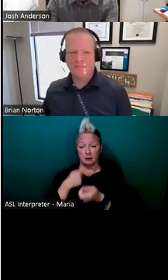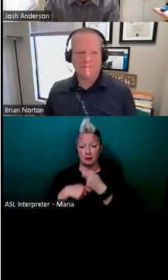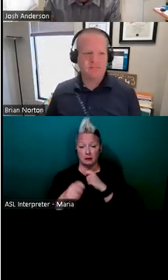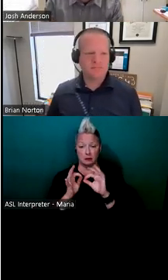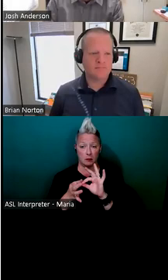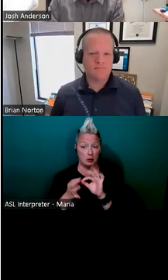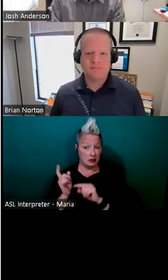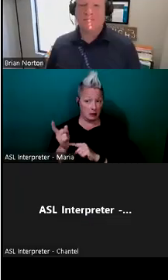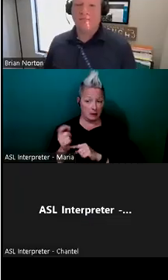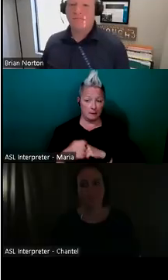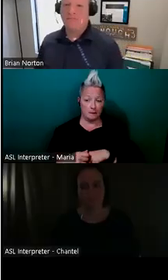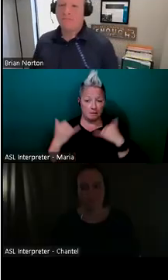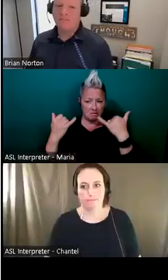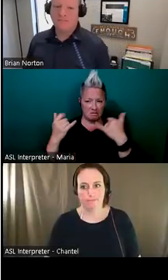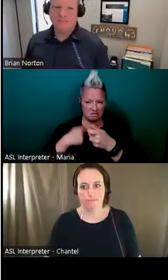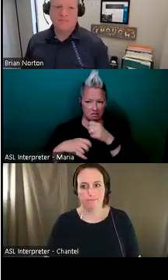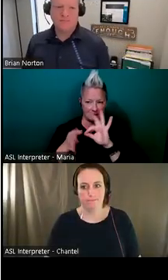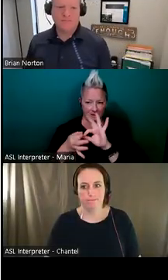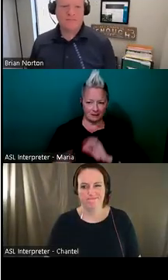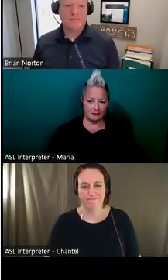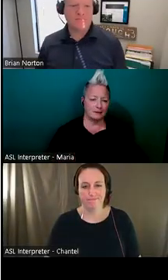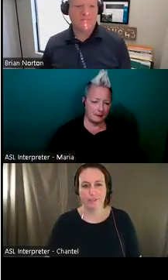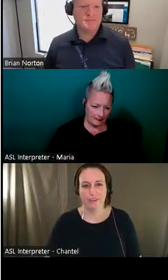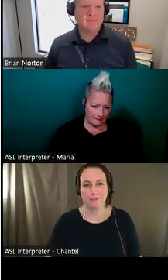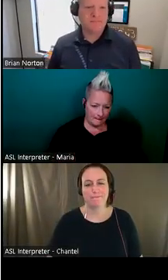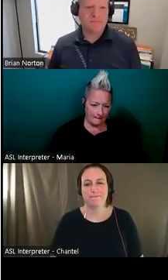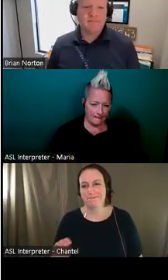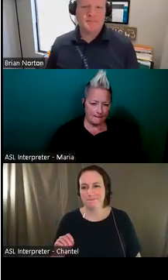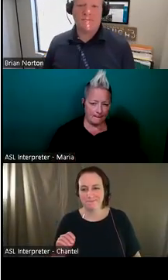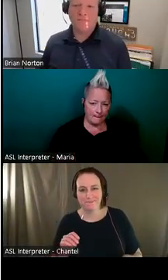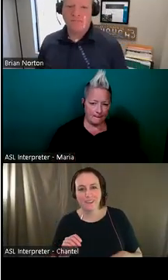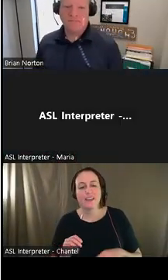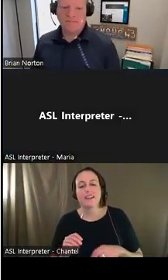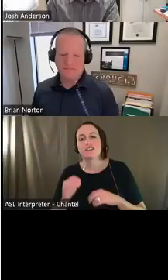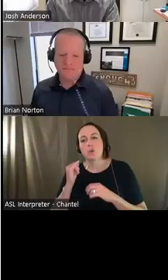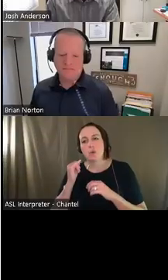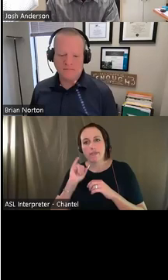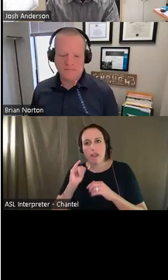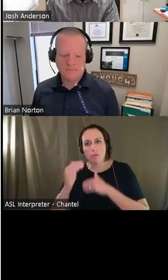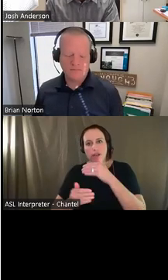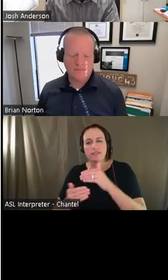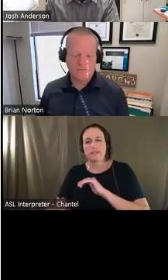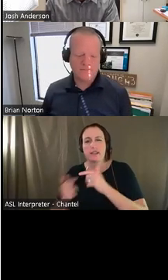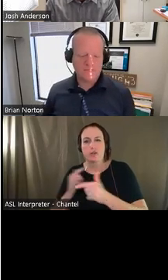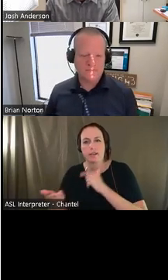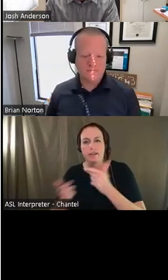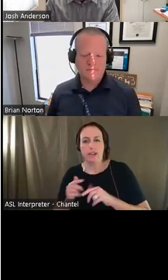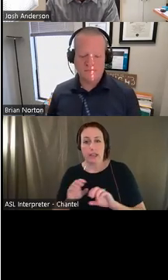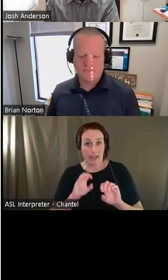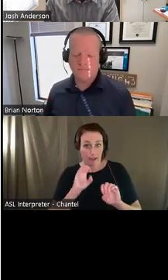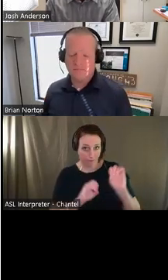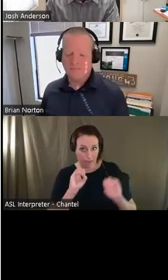first thing to remember is that it's interactive. Uh, you know, if I think of an assistive technology evaluation, the word evaluation